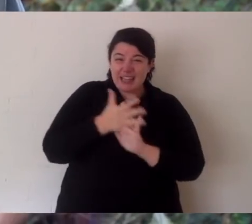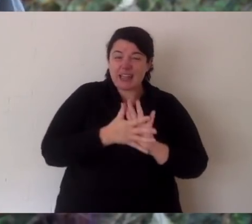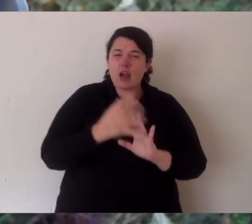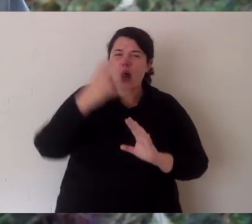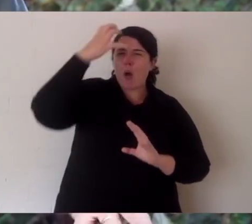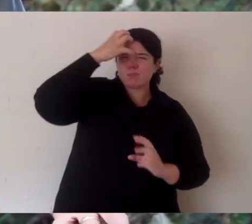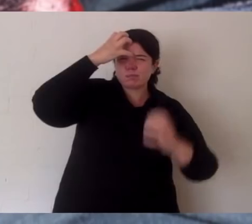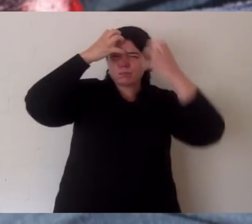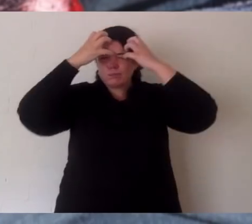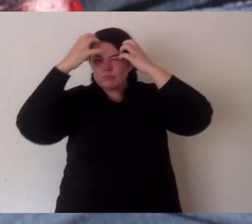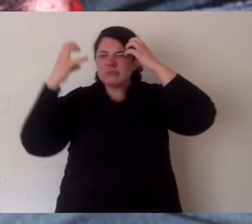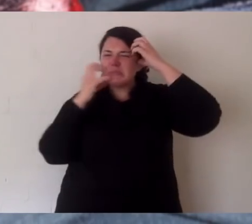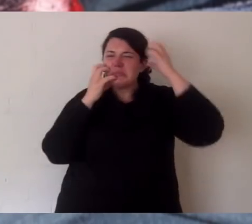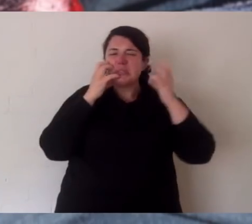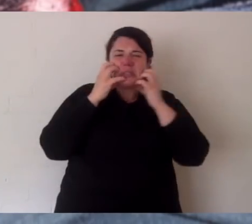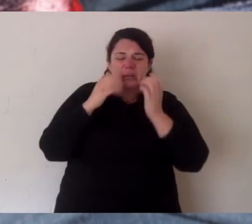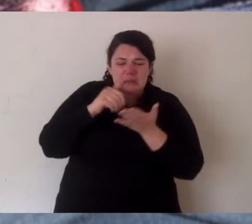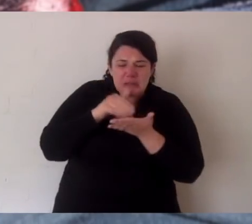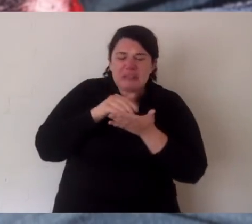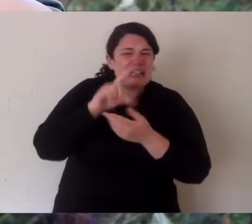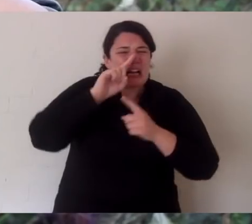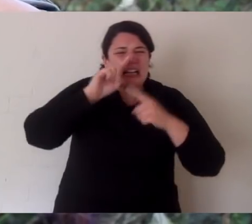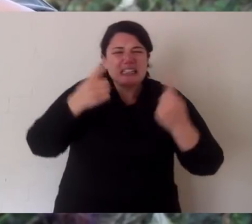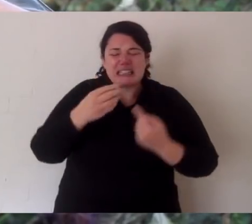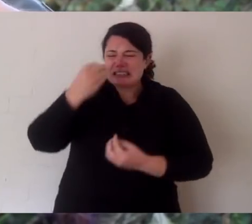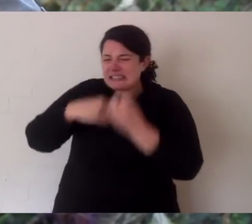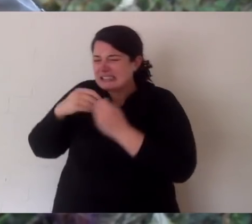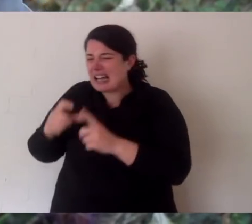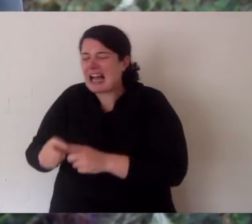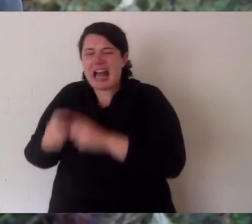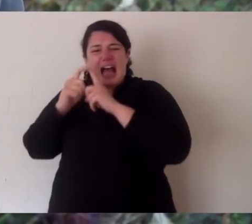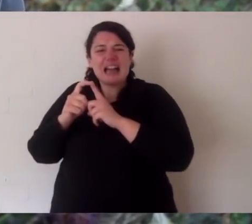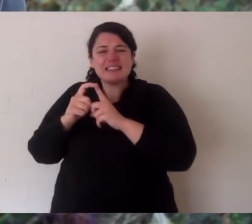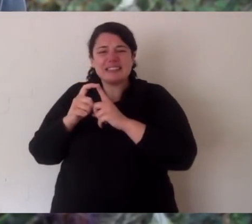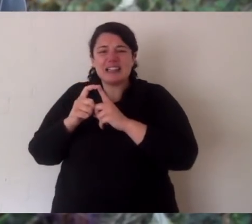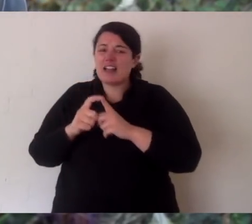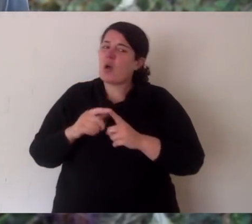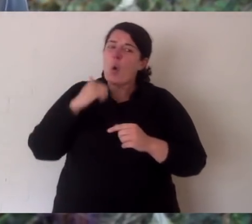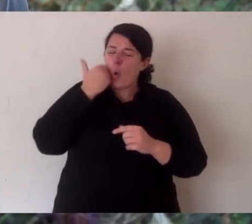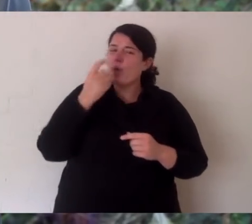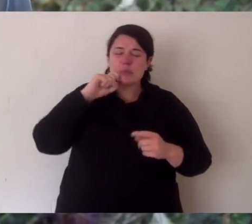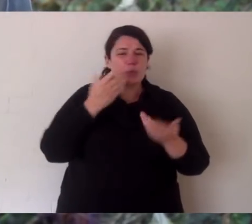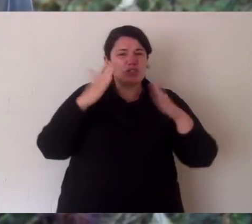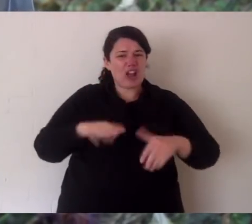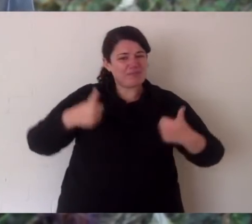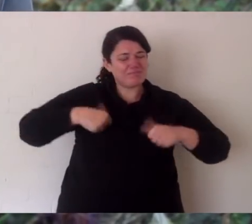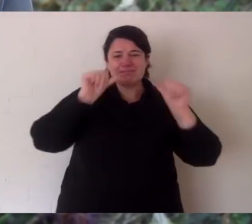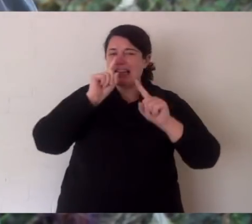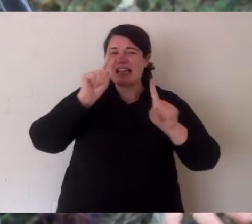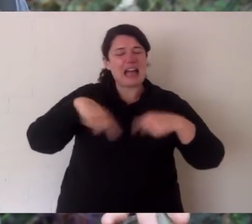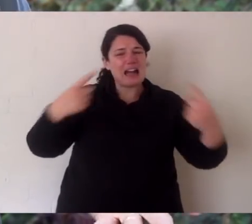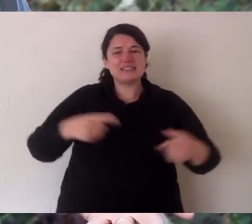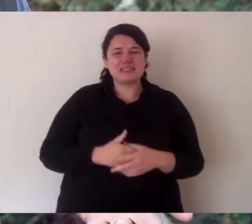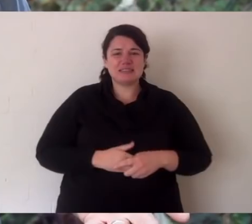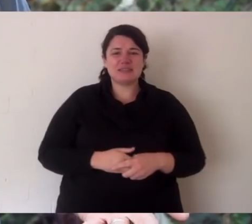It's horrible. It grows big lumps on their face, they end up they can't drink and they can't eat. They